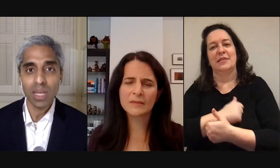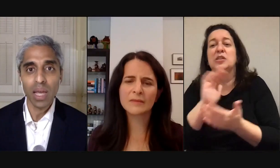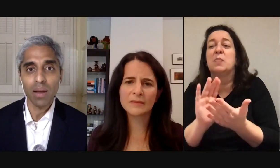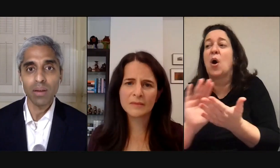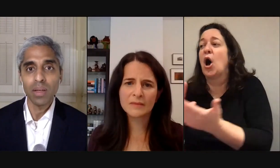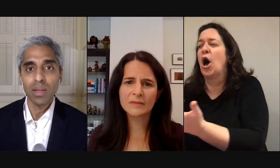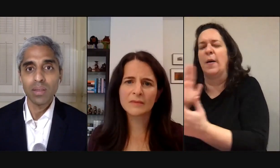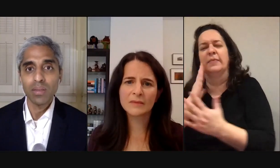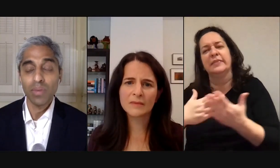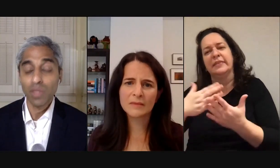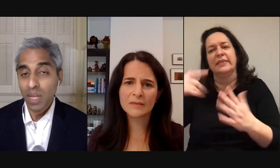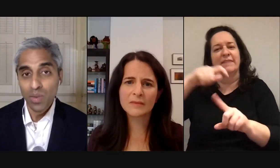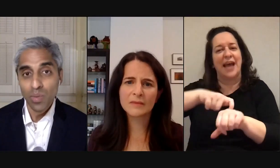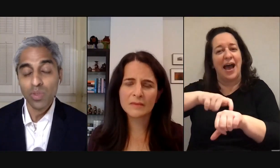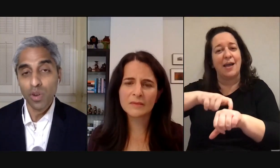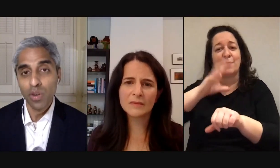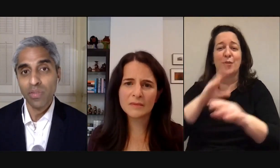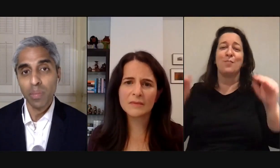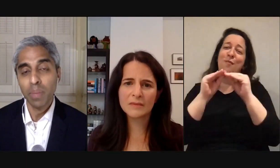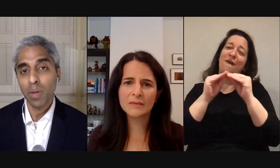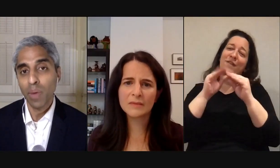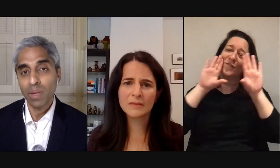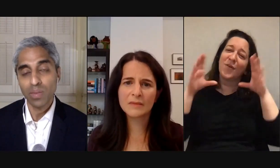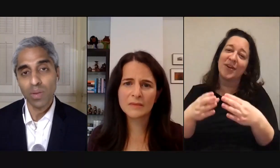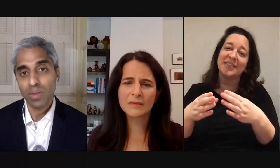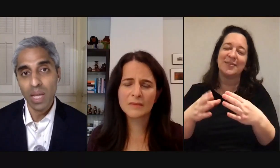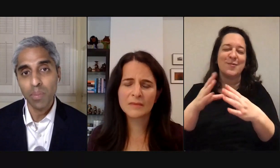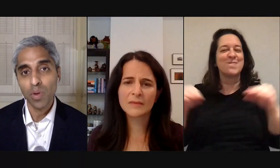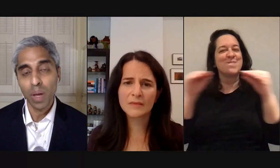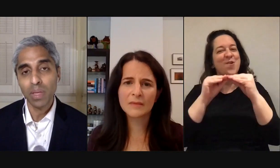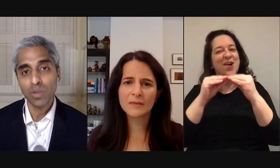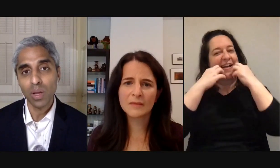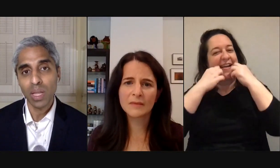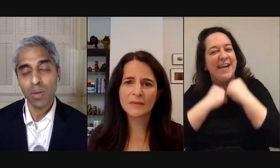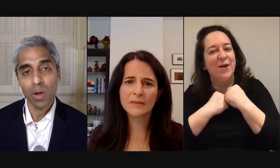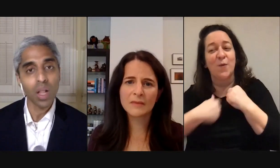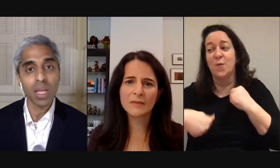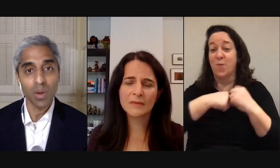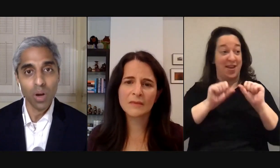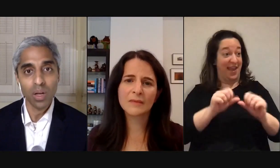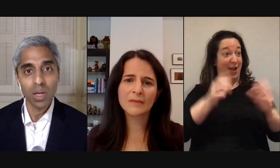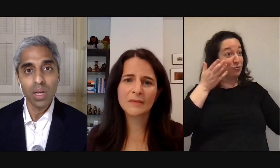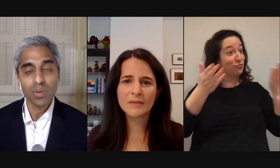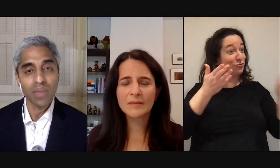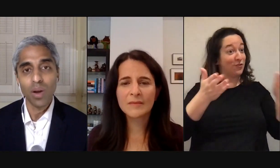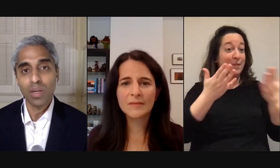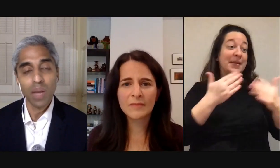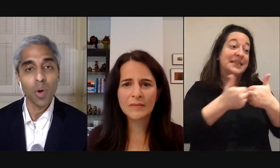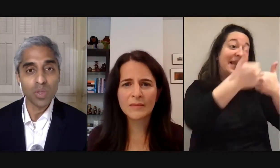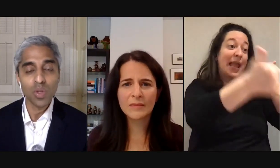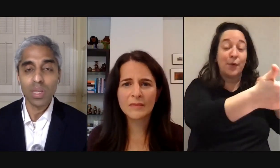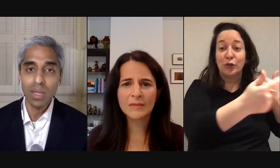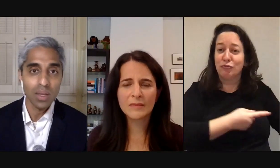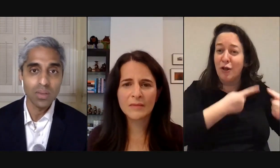focus and care we have the chance to serve the people around us whether it's a neighbor who might be struggling or a colleague at work who's having a